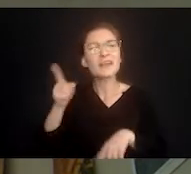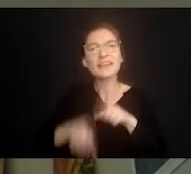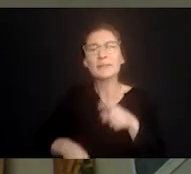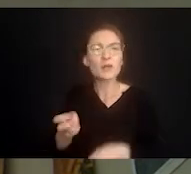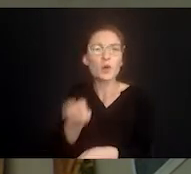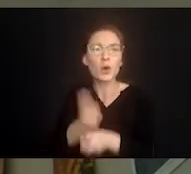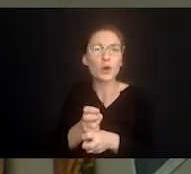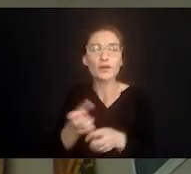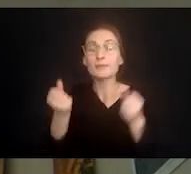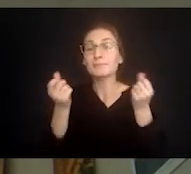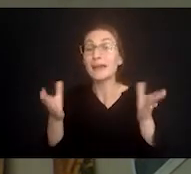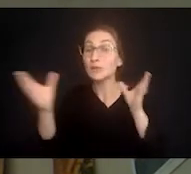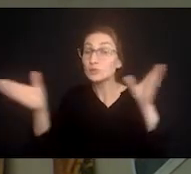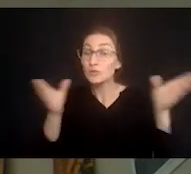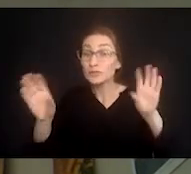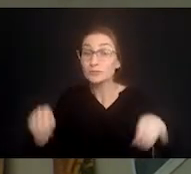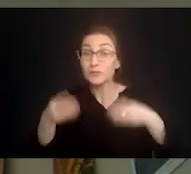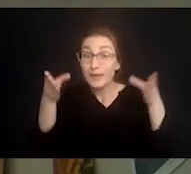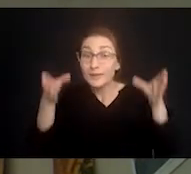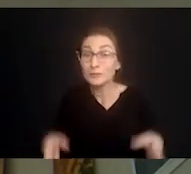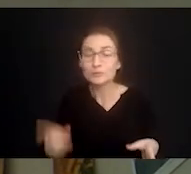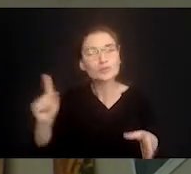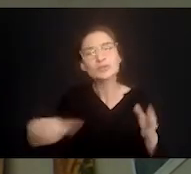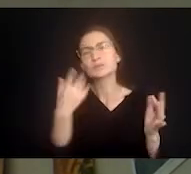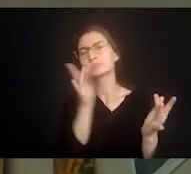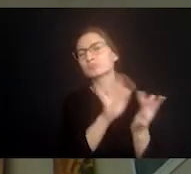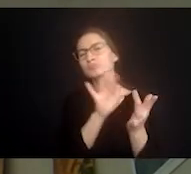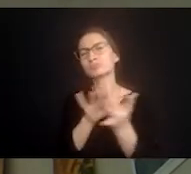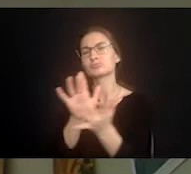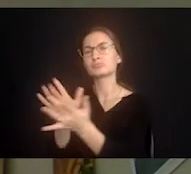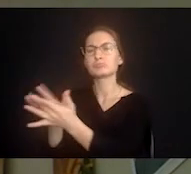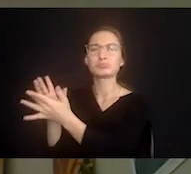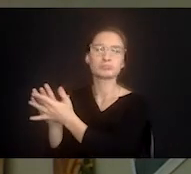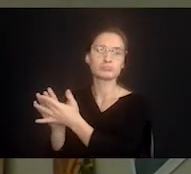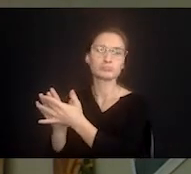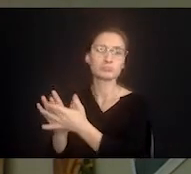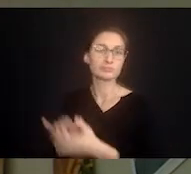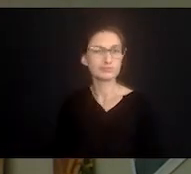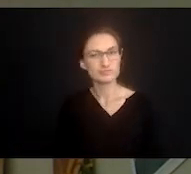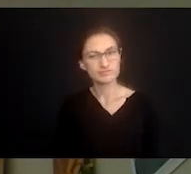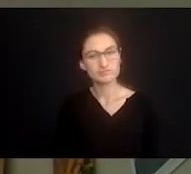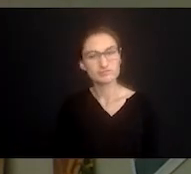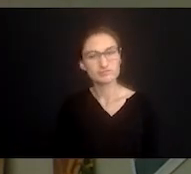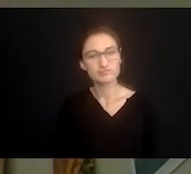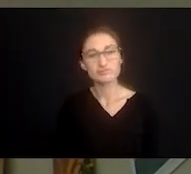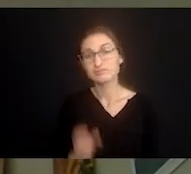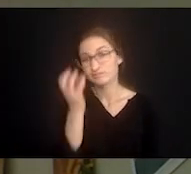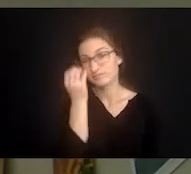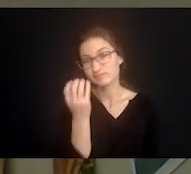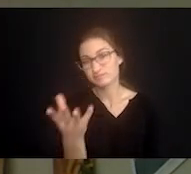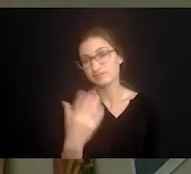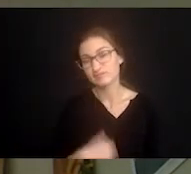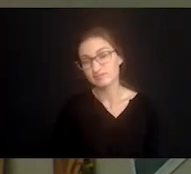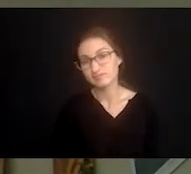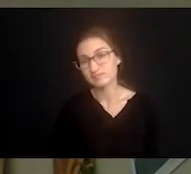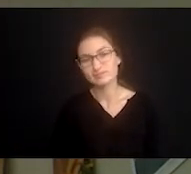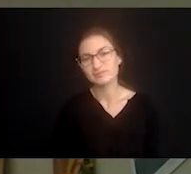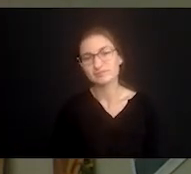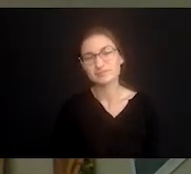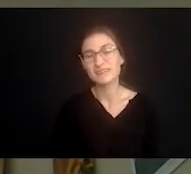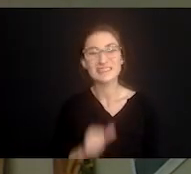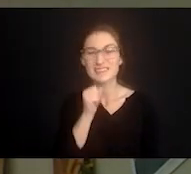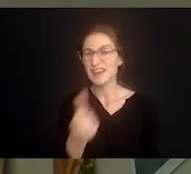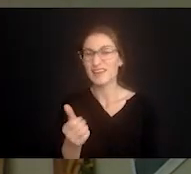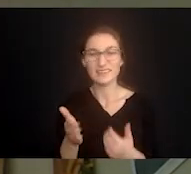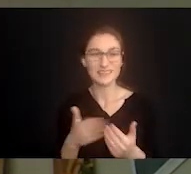that hard aren't there lots of places that you can get services from or do this or that or find help i'm just here to tell you it's